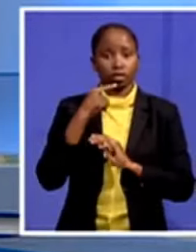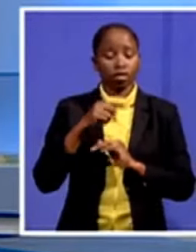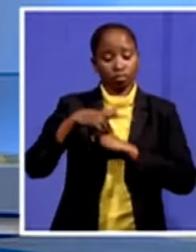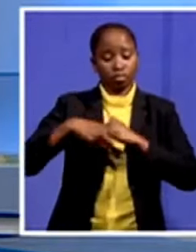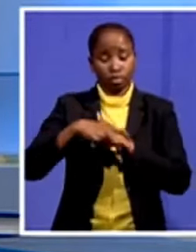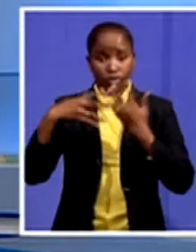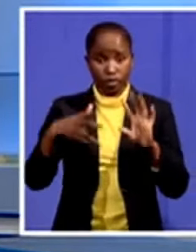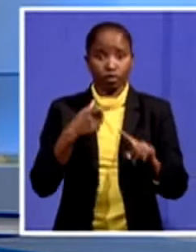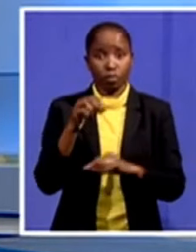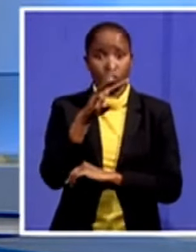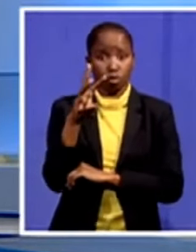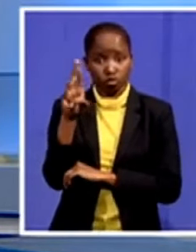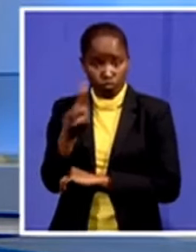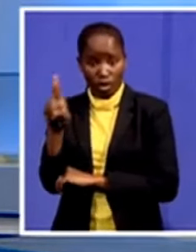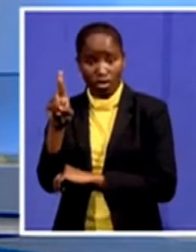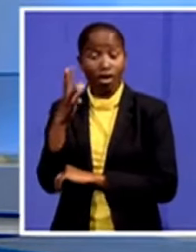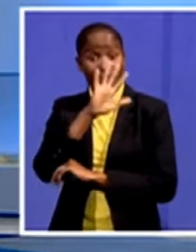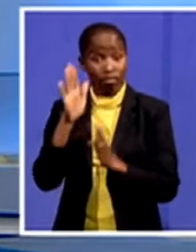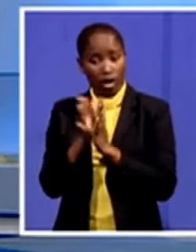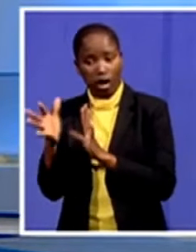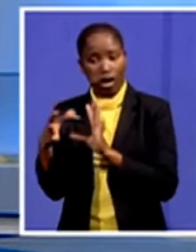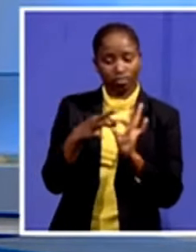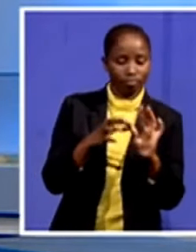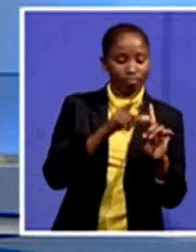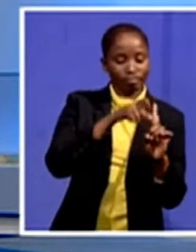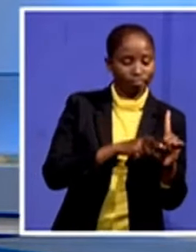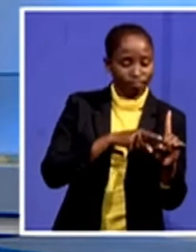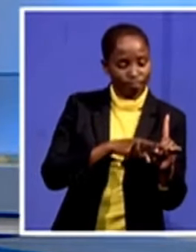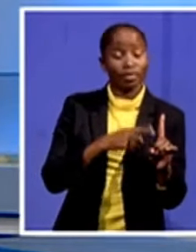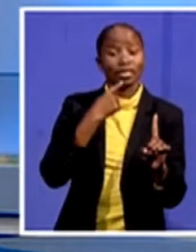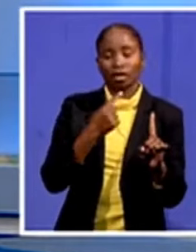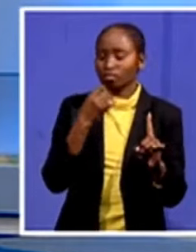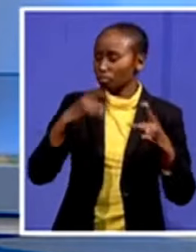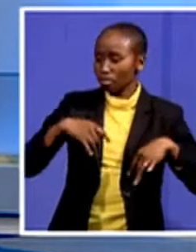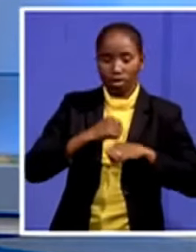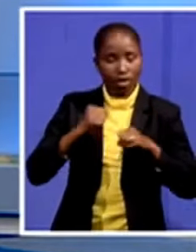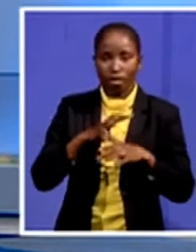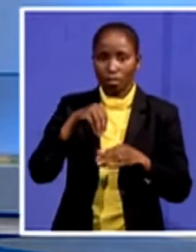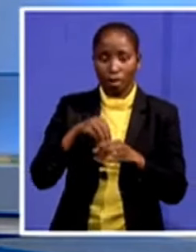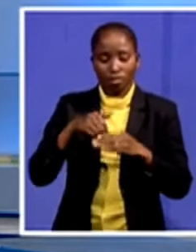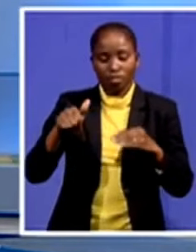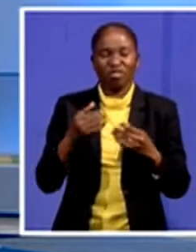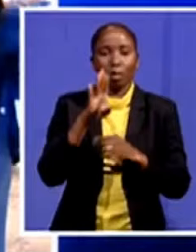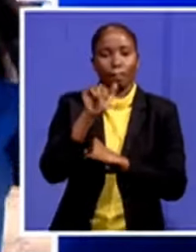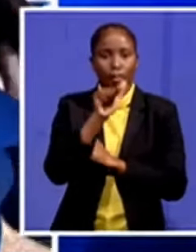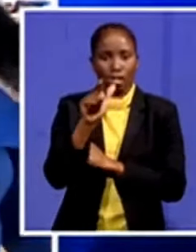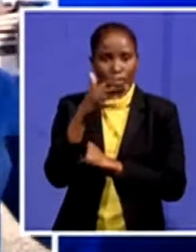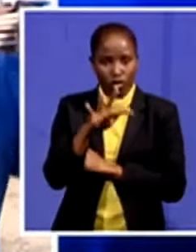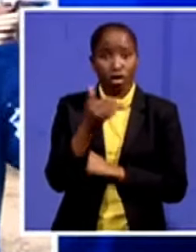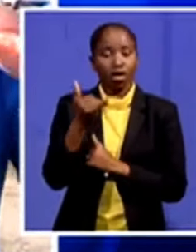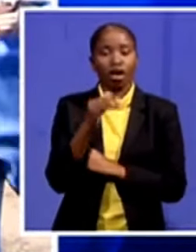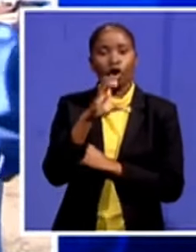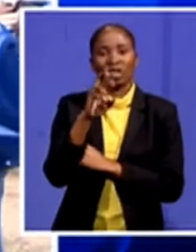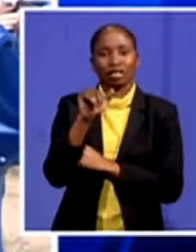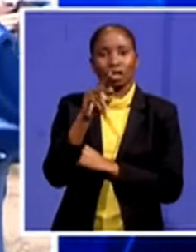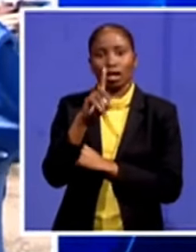nimmer ho denies the charges he's been released on bail sbc news senior reporter chriselda lewis is covering the story for us and we cross to her live